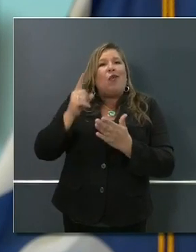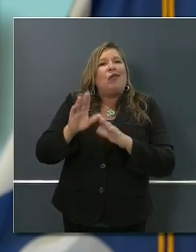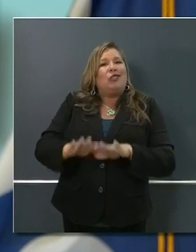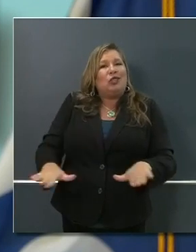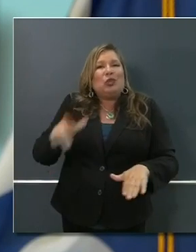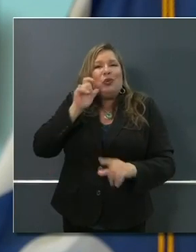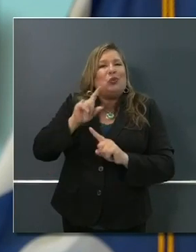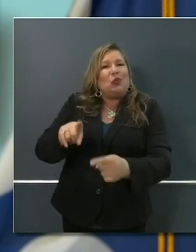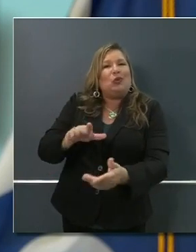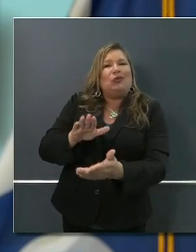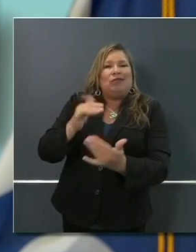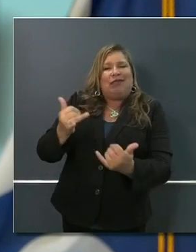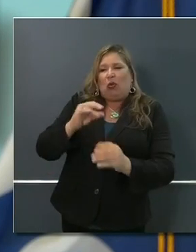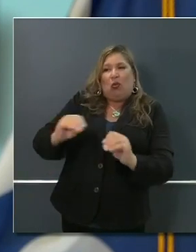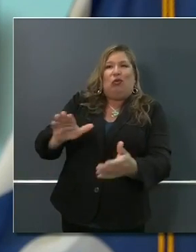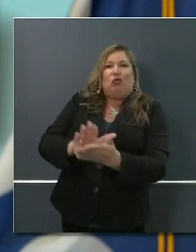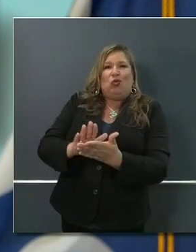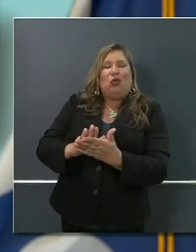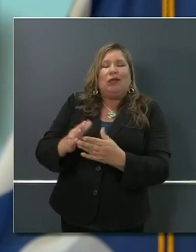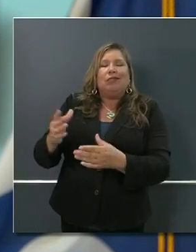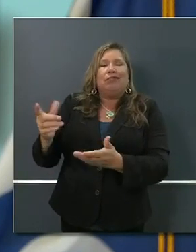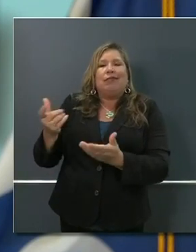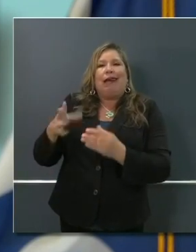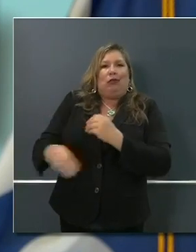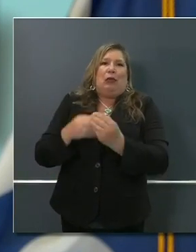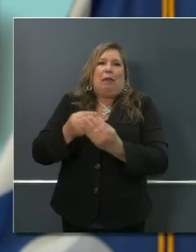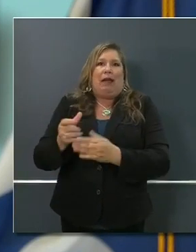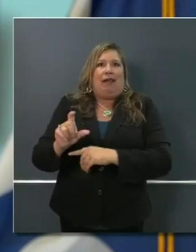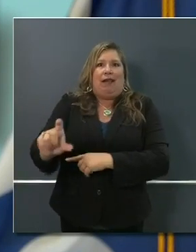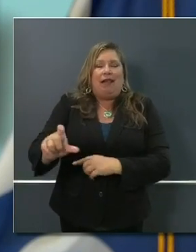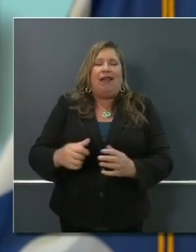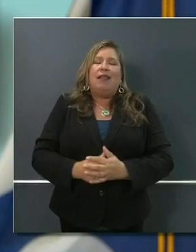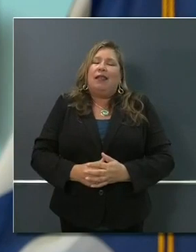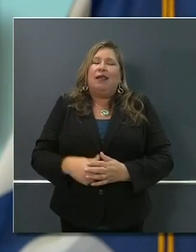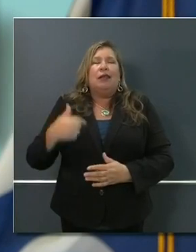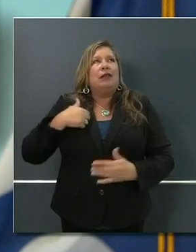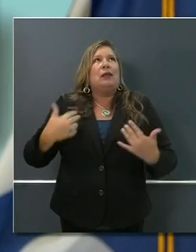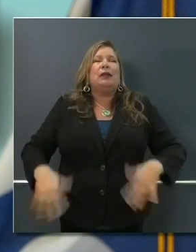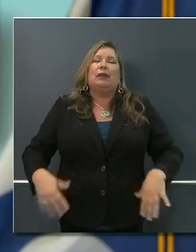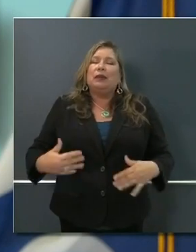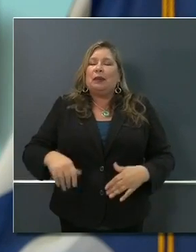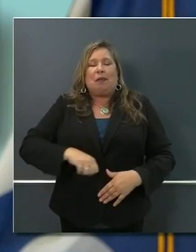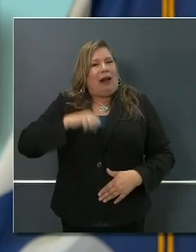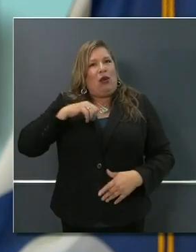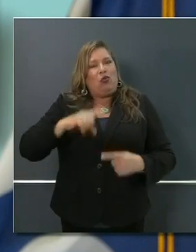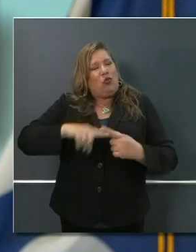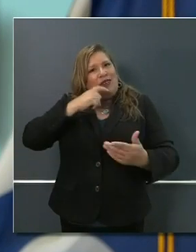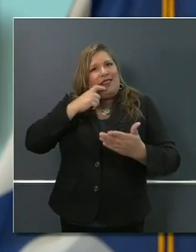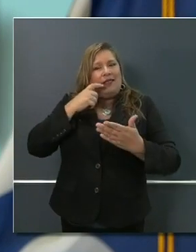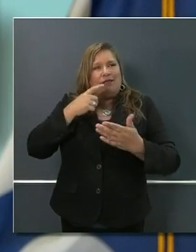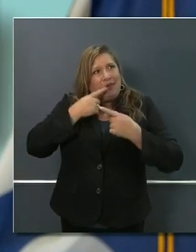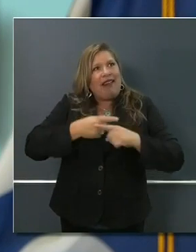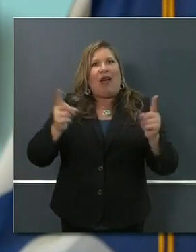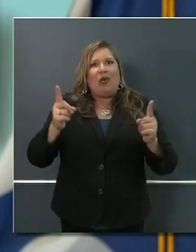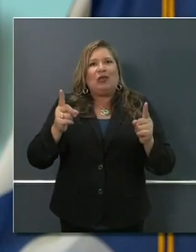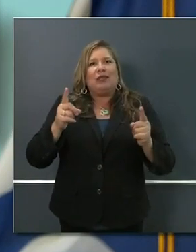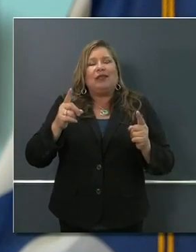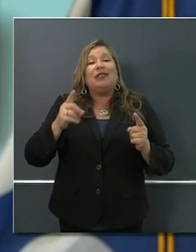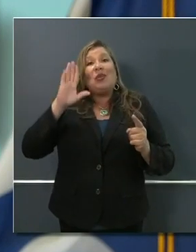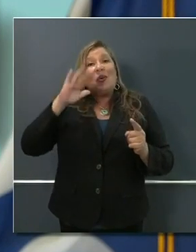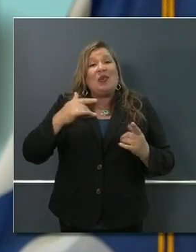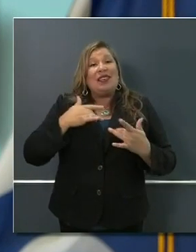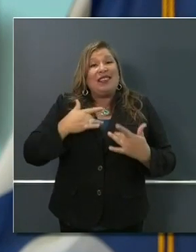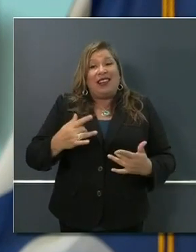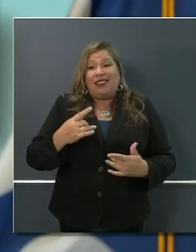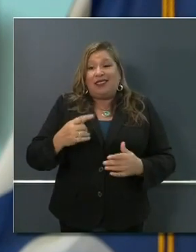pleased to be able to make these announcements today. It's the spirit of our times, the spirit of California. What often takes a year, now